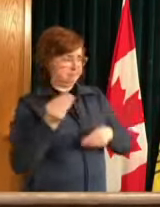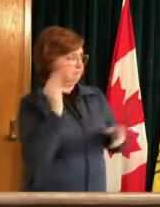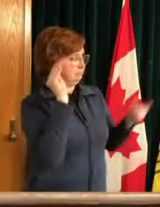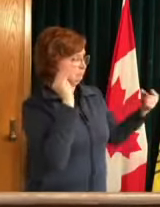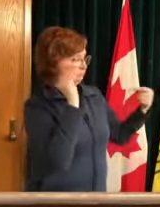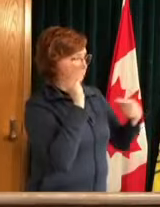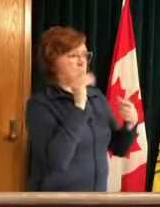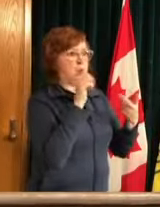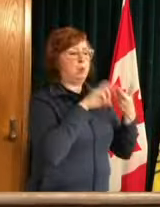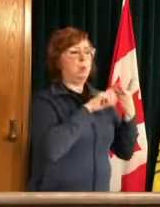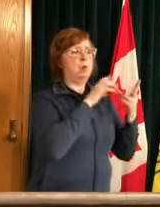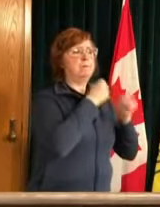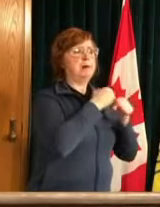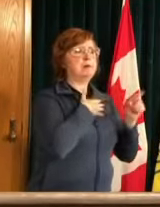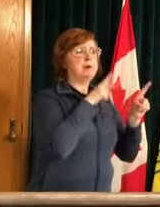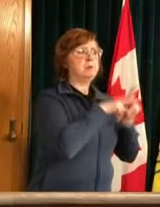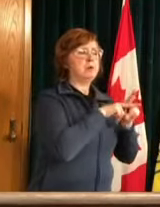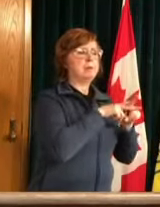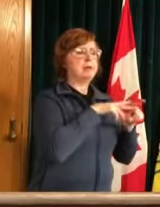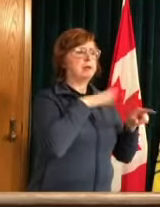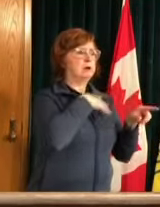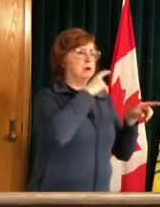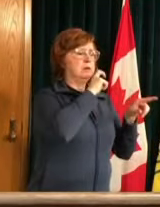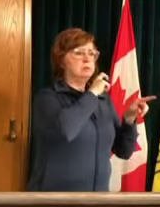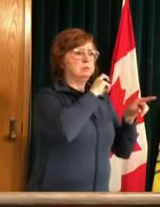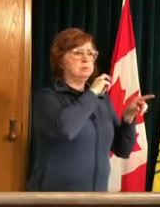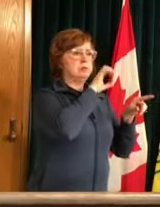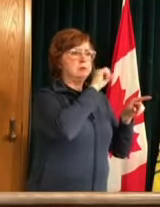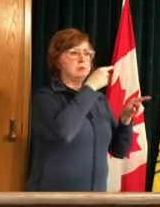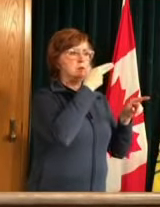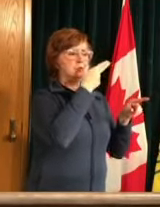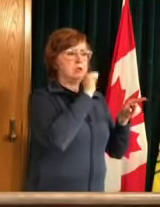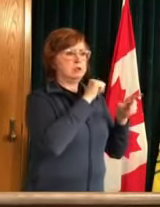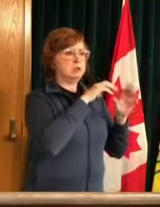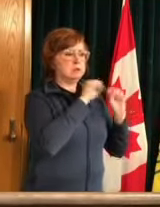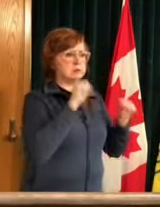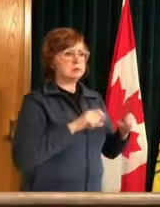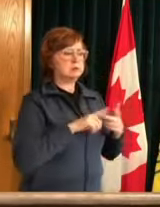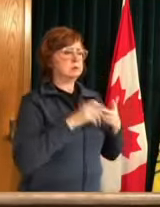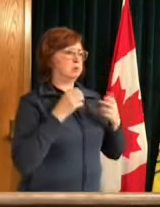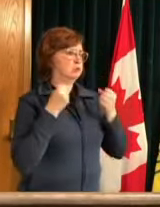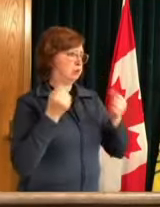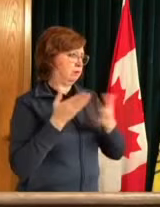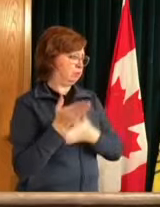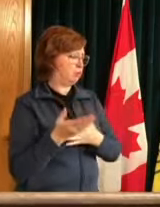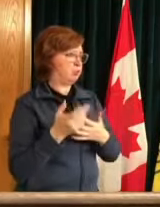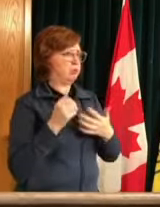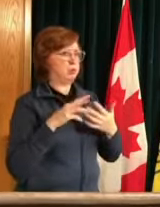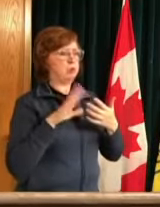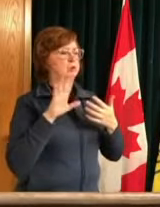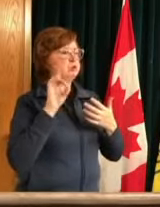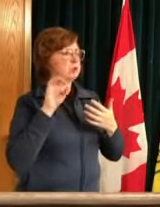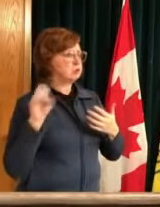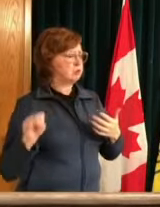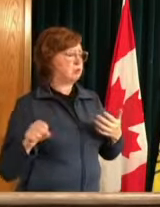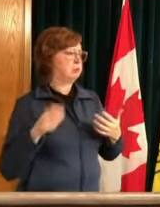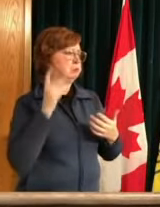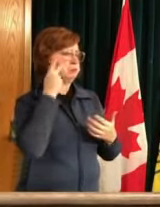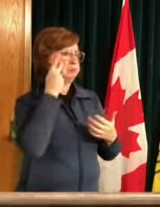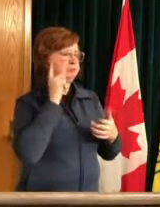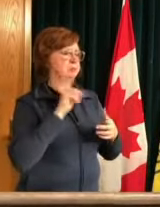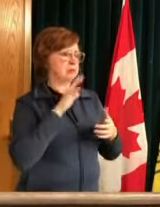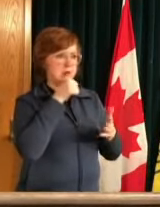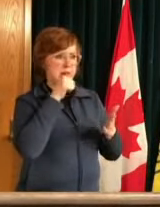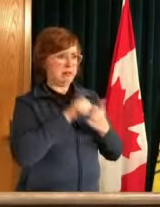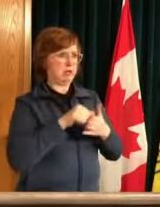at their pharmacy um through the sha system or if we do have a drive-through operating in the area that letter of employment would be uh suffice as well